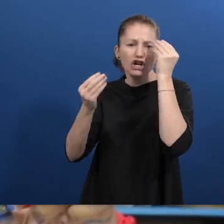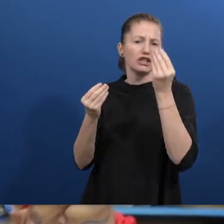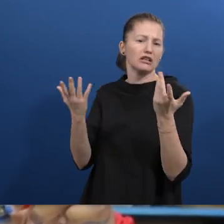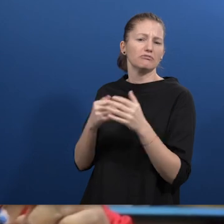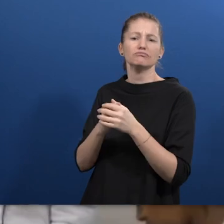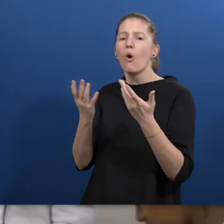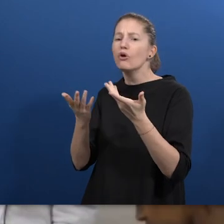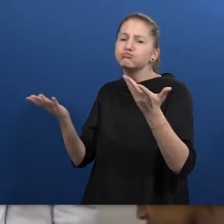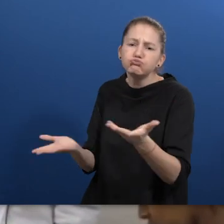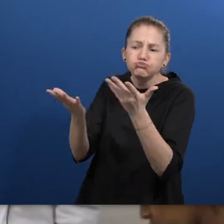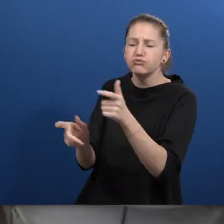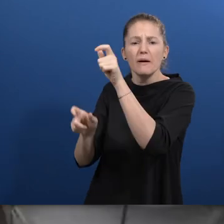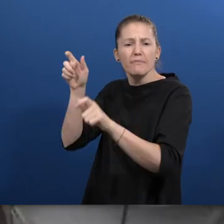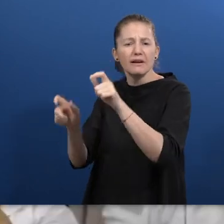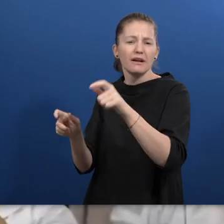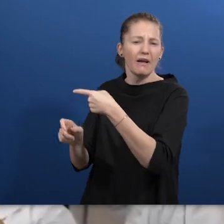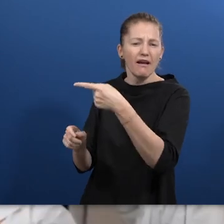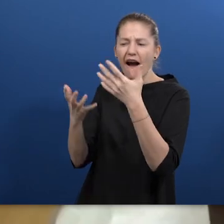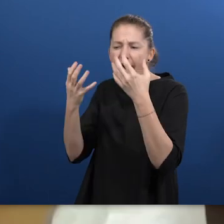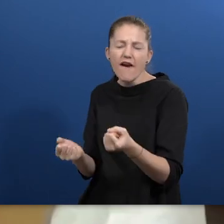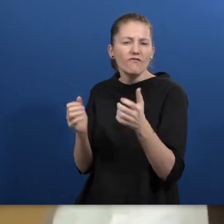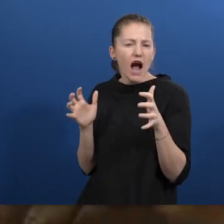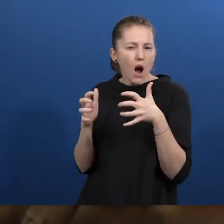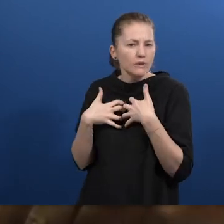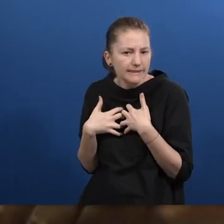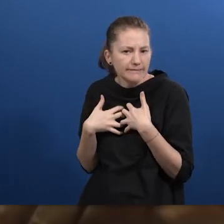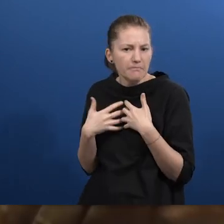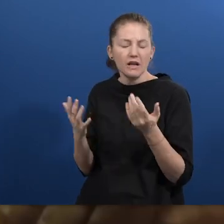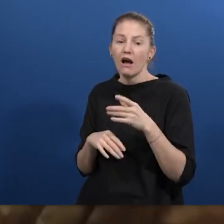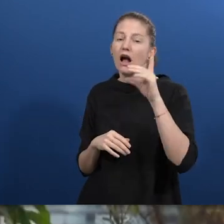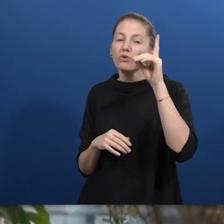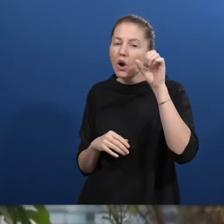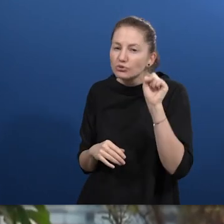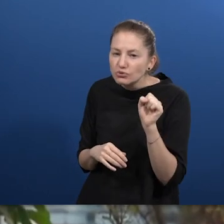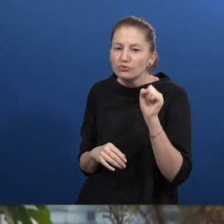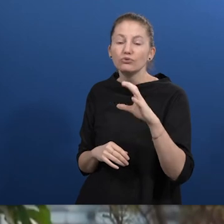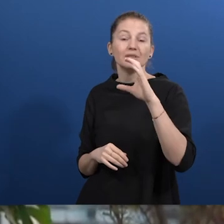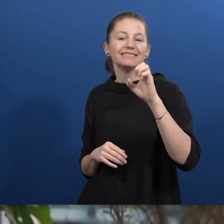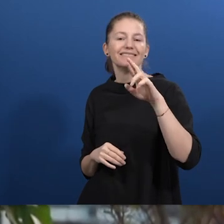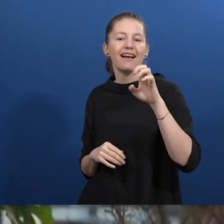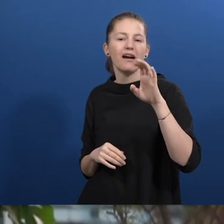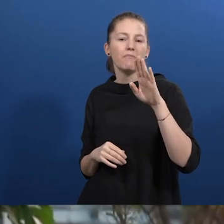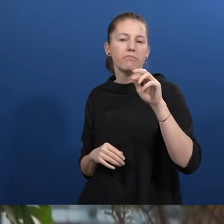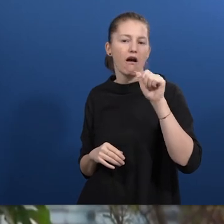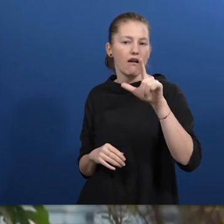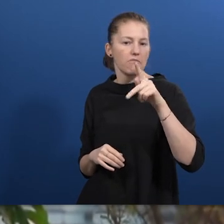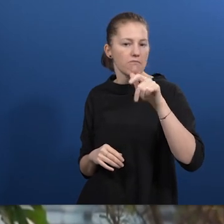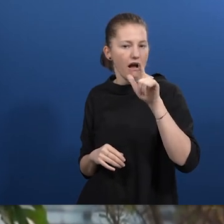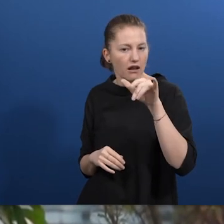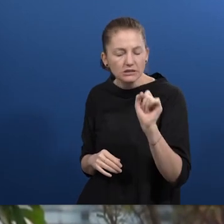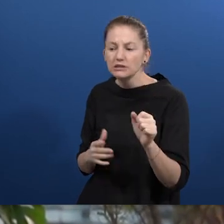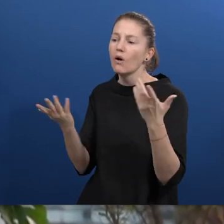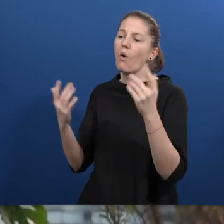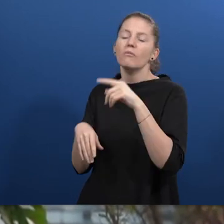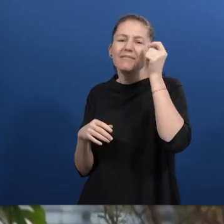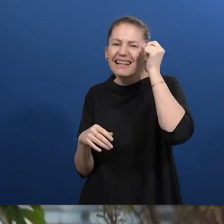to empower persons with autism, Down syndrome, cerebral palsy, intellectual, and other disorders, so that they can utilize